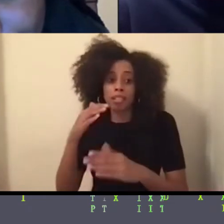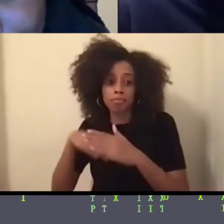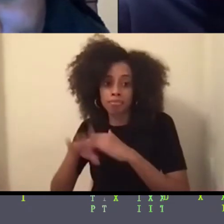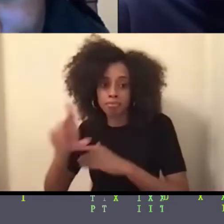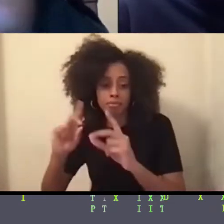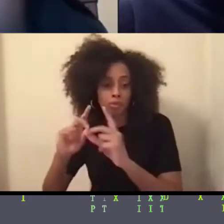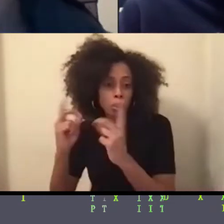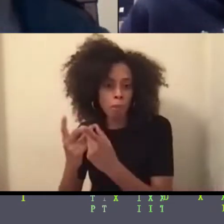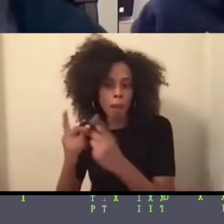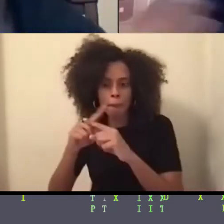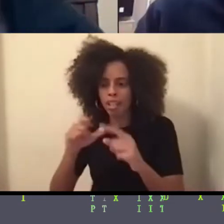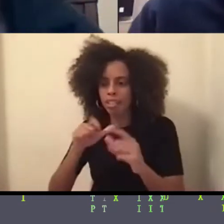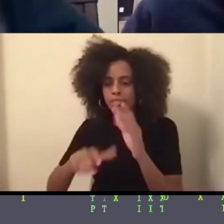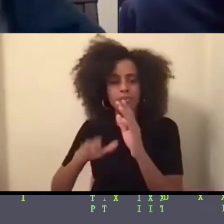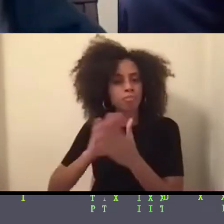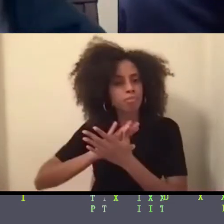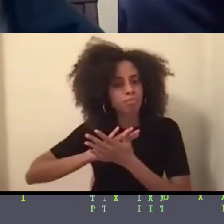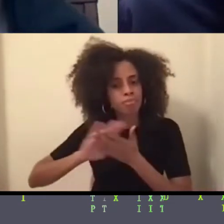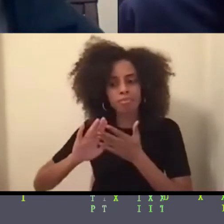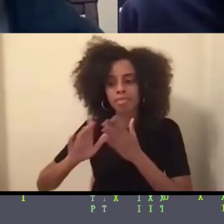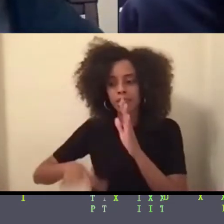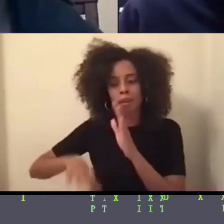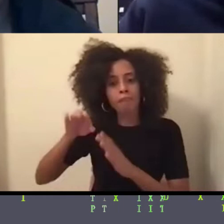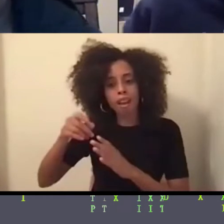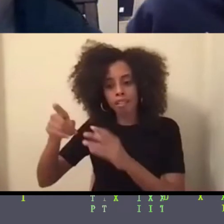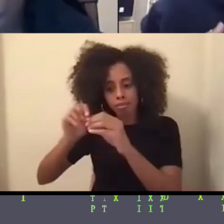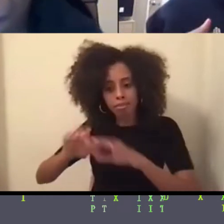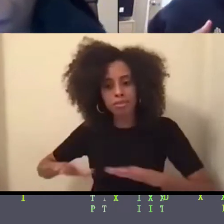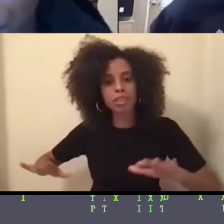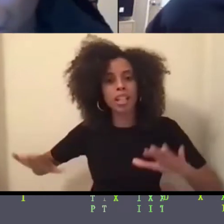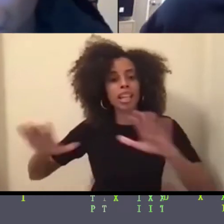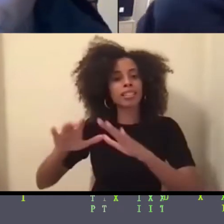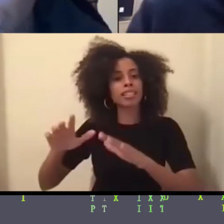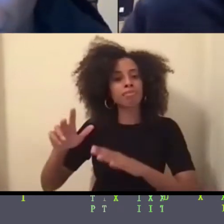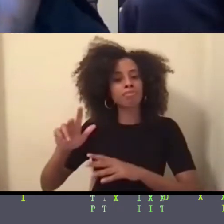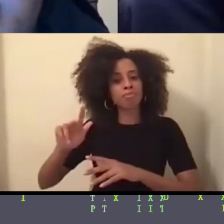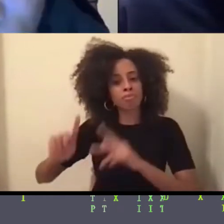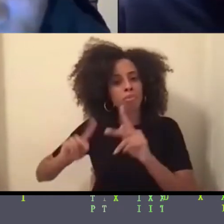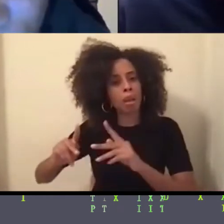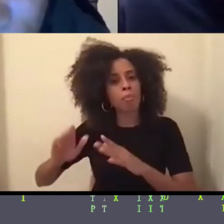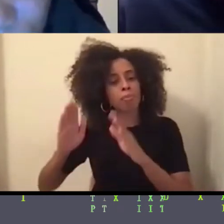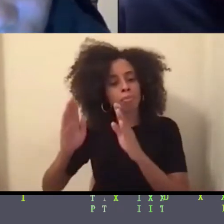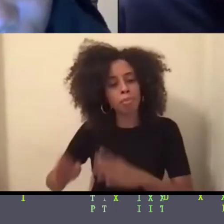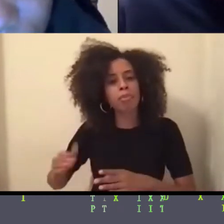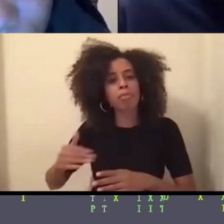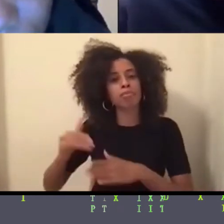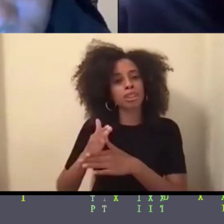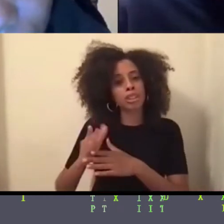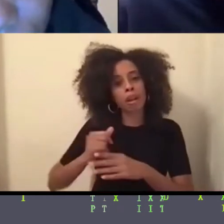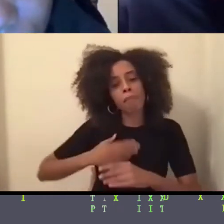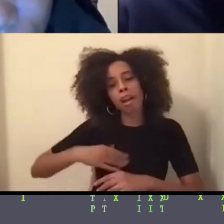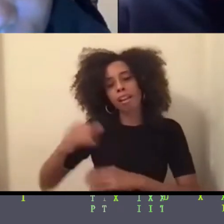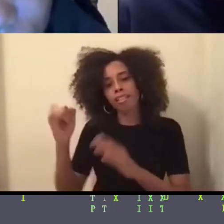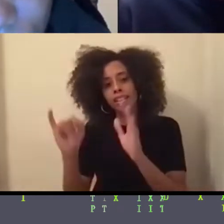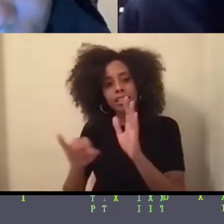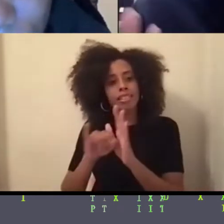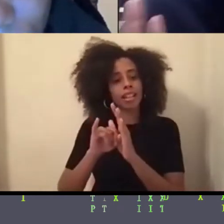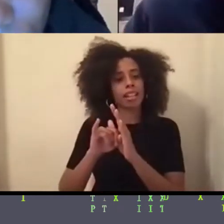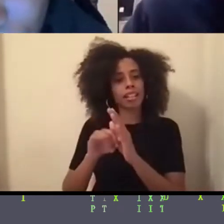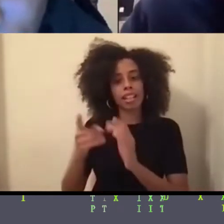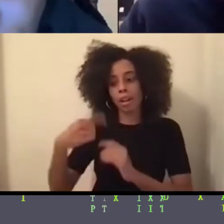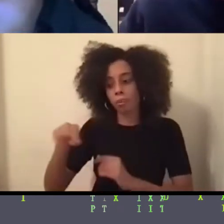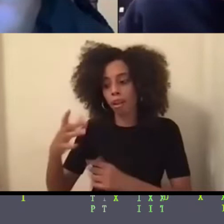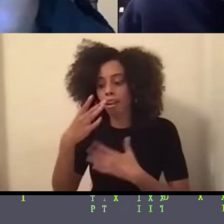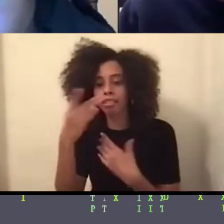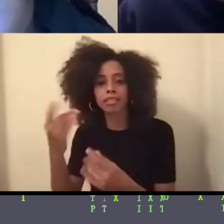space to find of like, people who share my identity, and we have some interests, similar interests, being in grad school. And then also